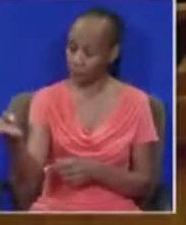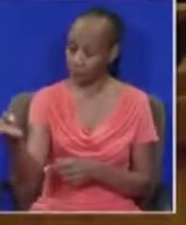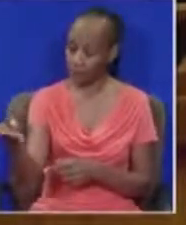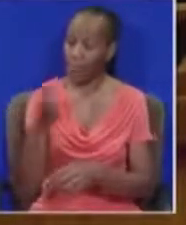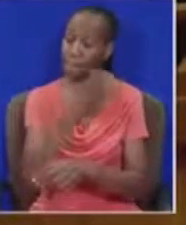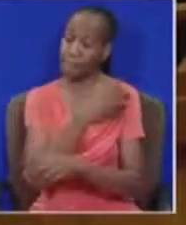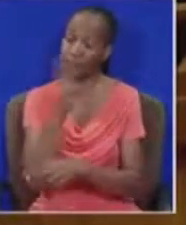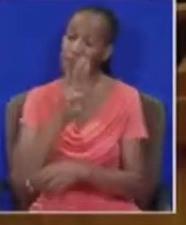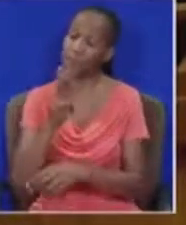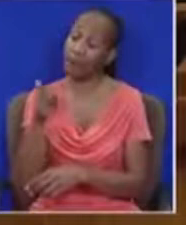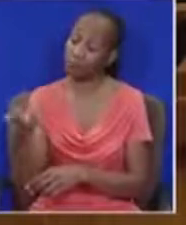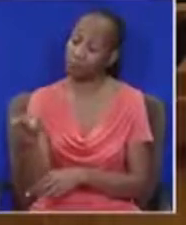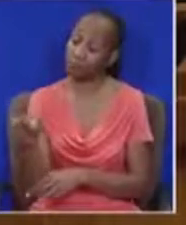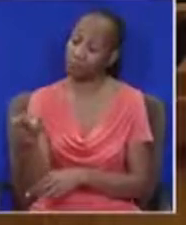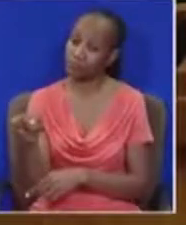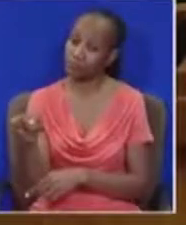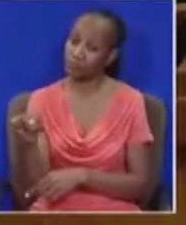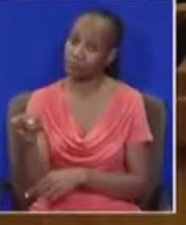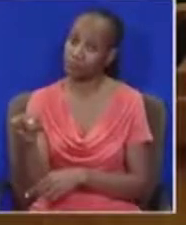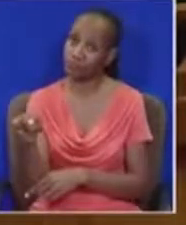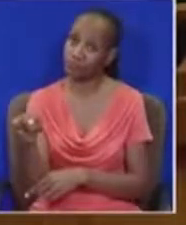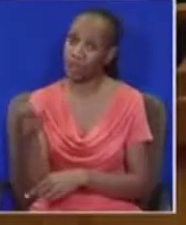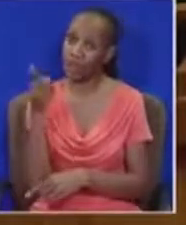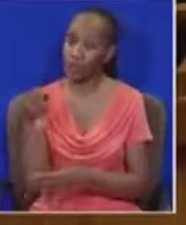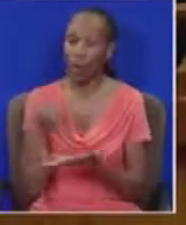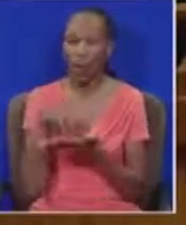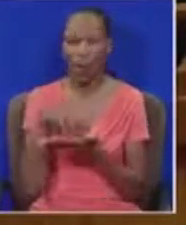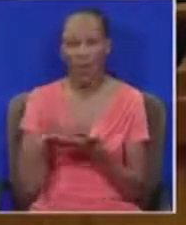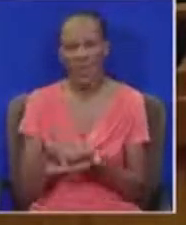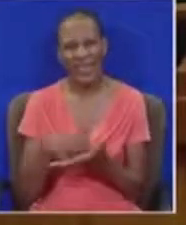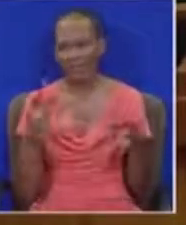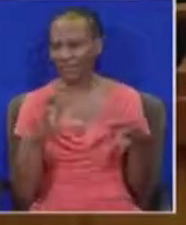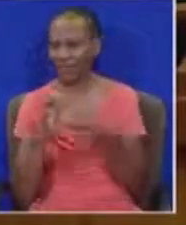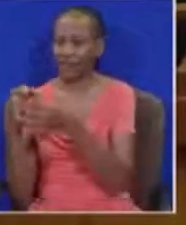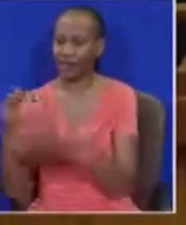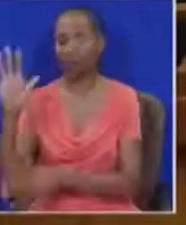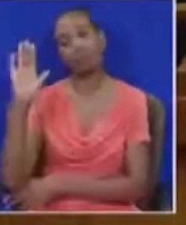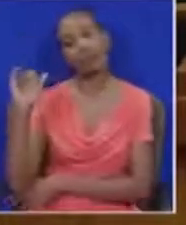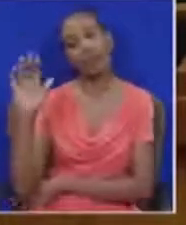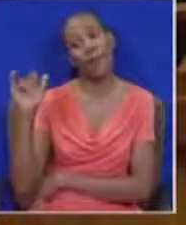Minister Brown, you are the weakest link. Goodbye.